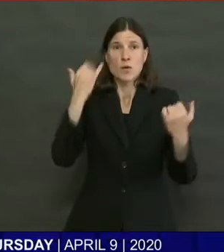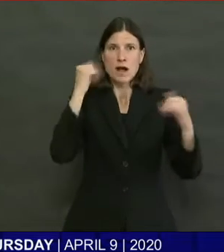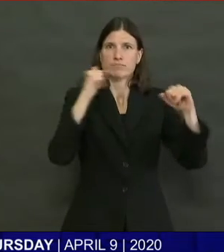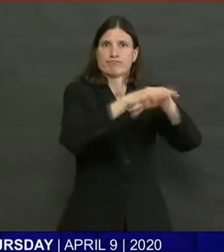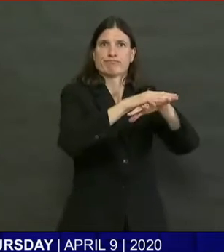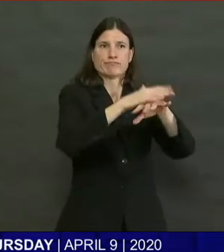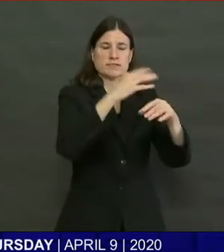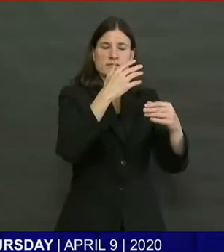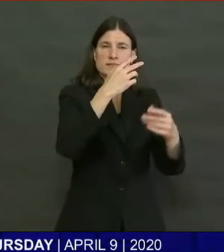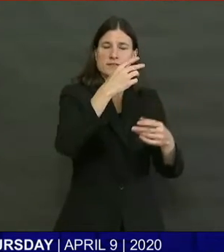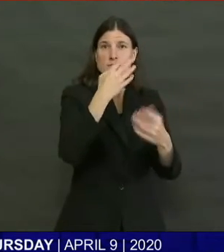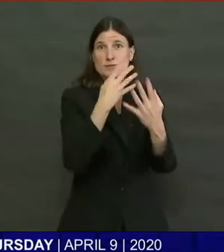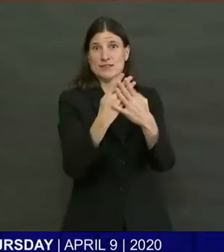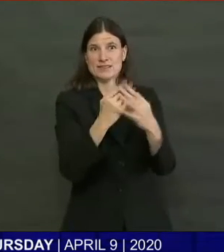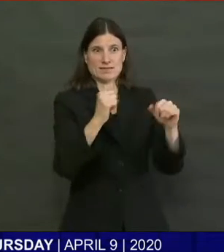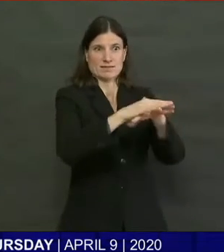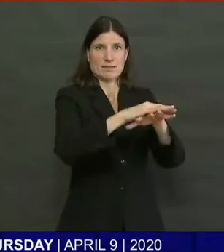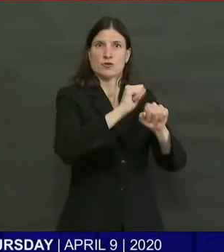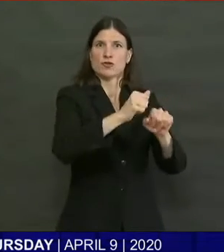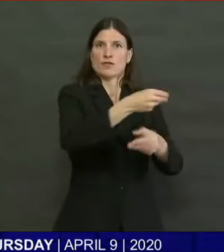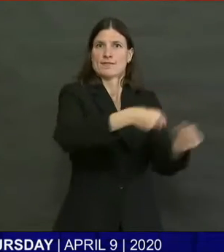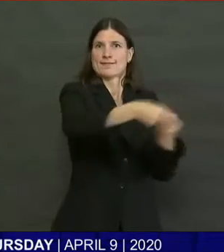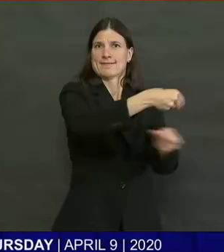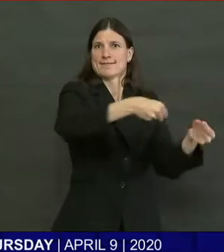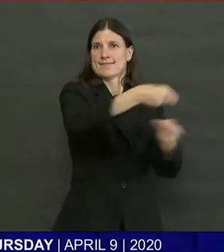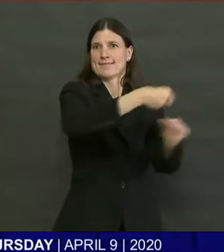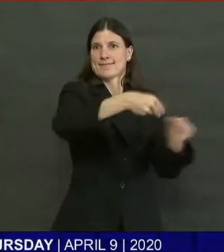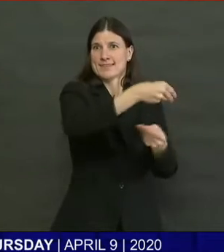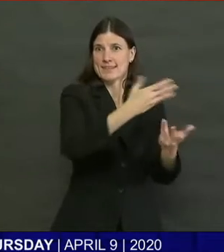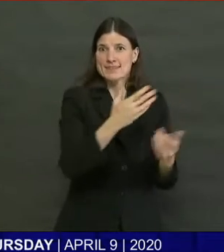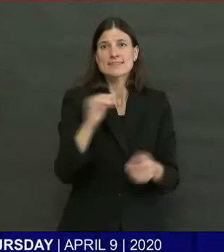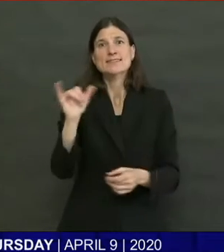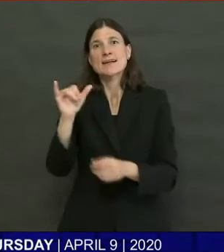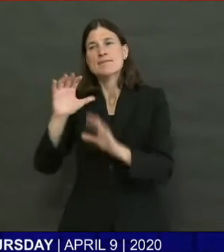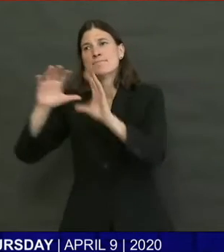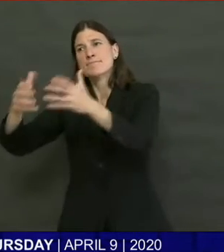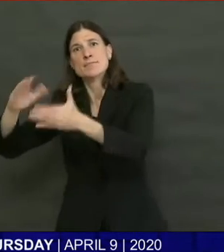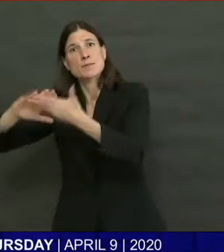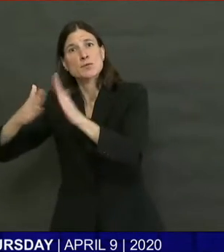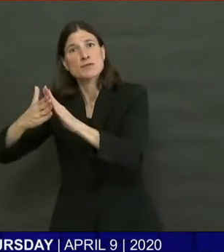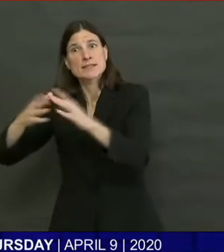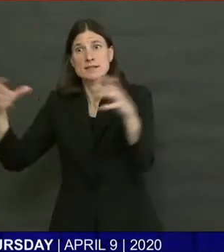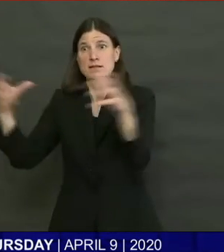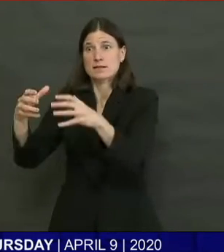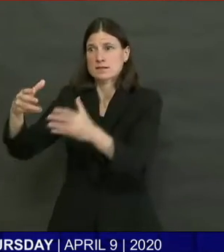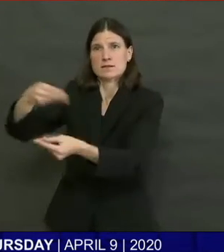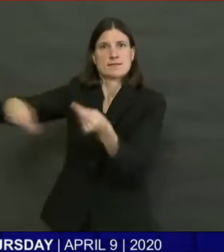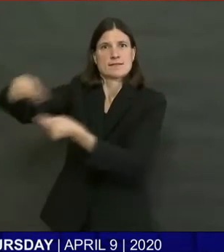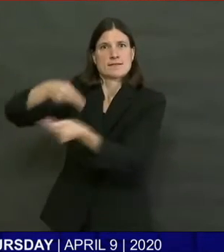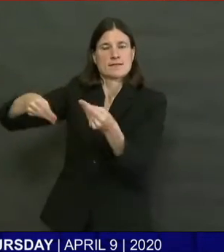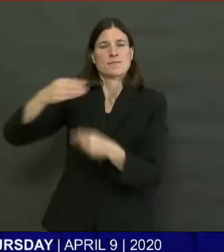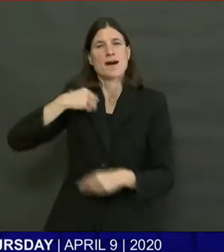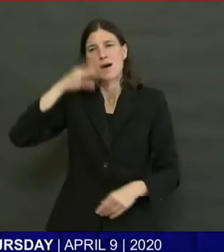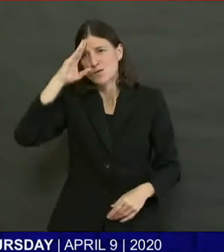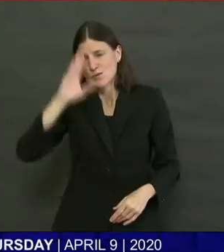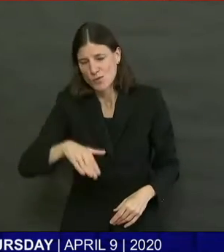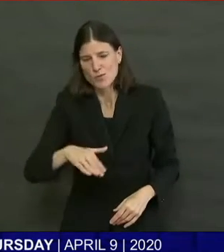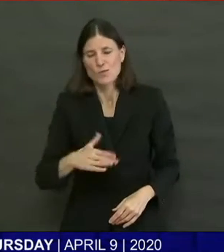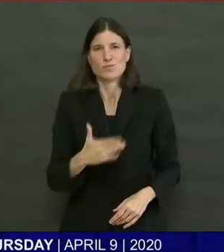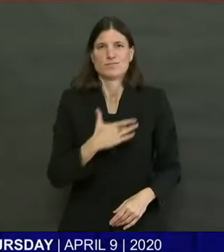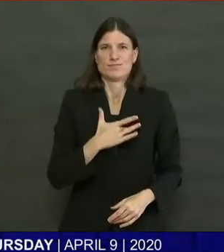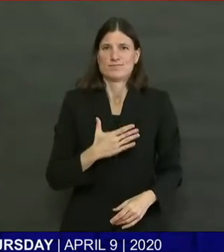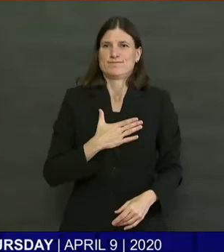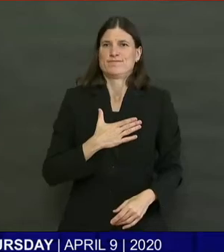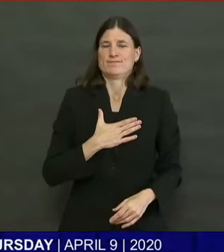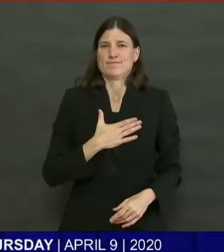you to know I hear you. I'm aware of it. We are working very closely every day with the correctional officers, with the